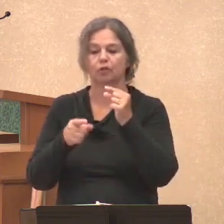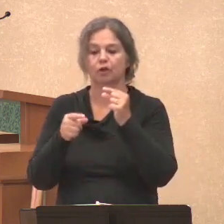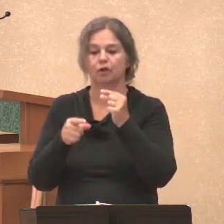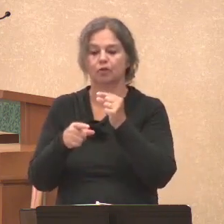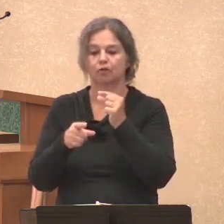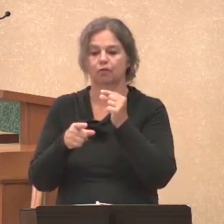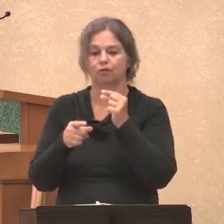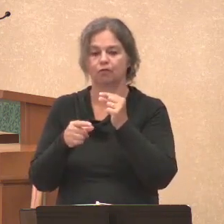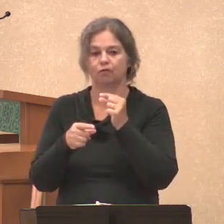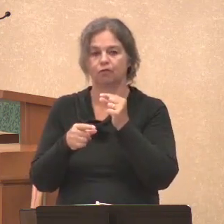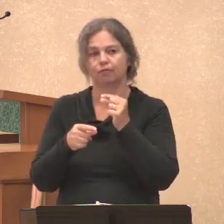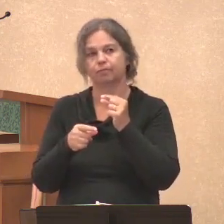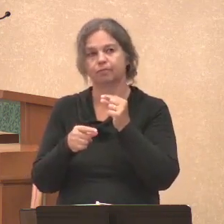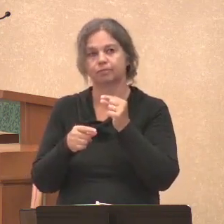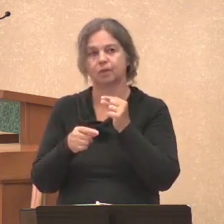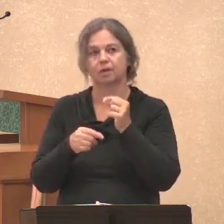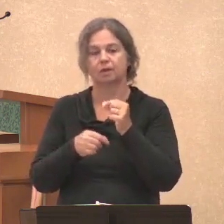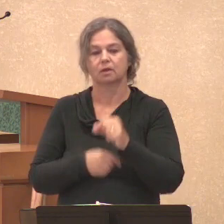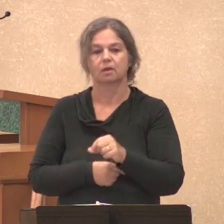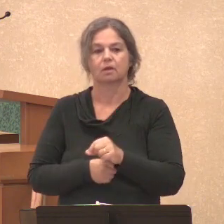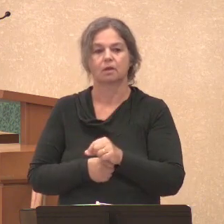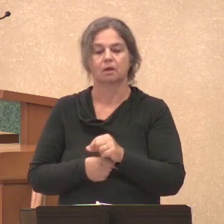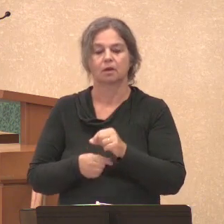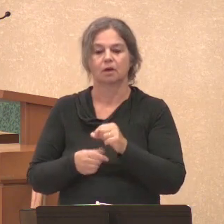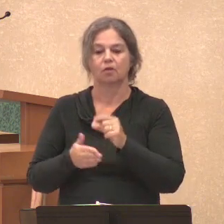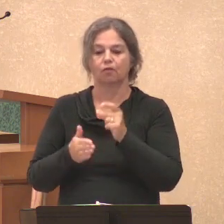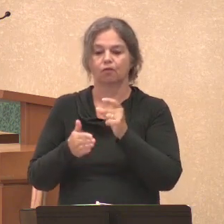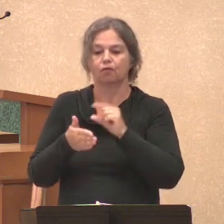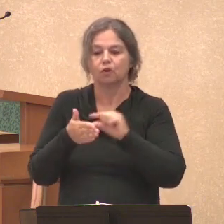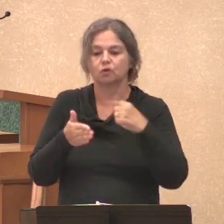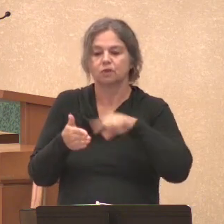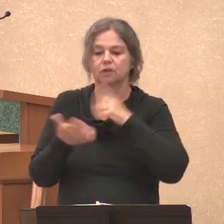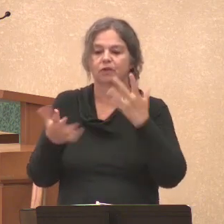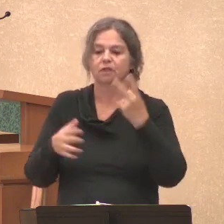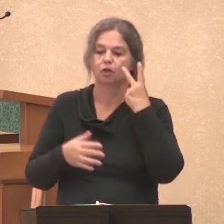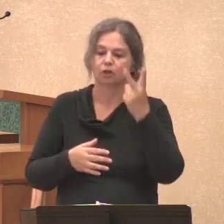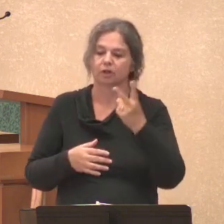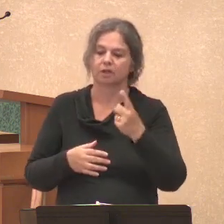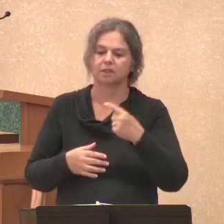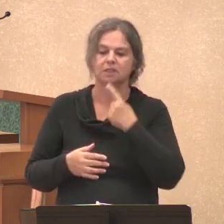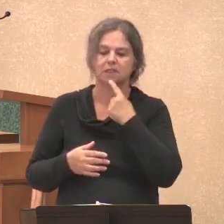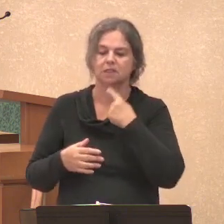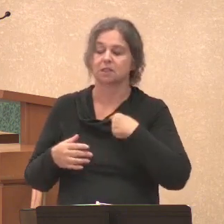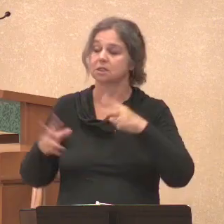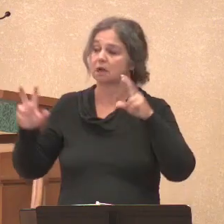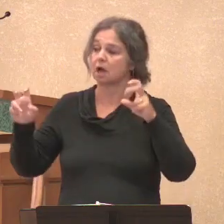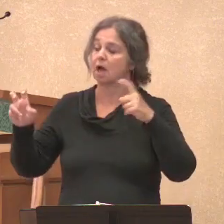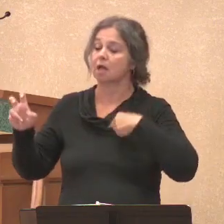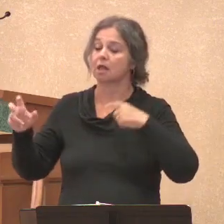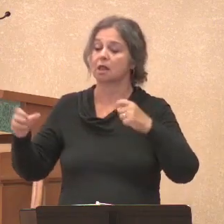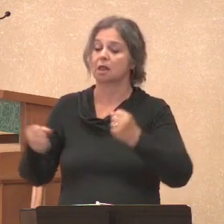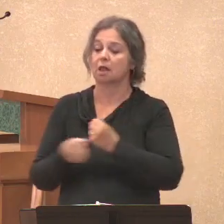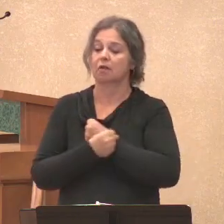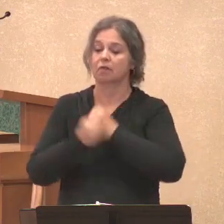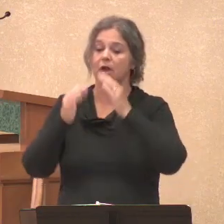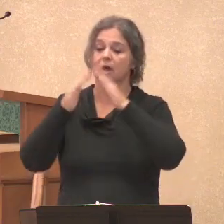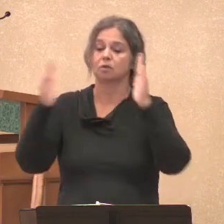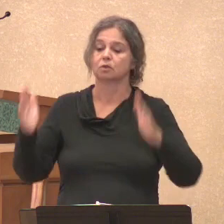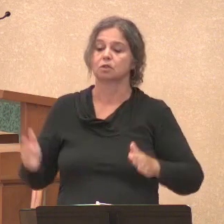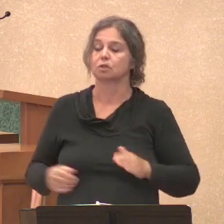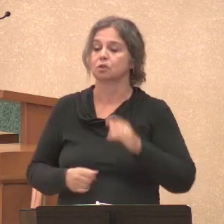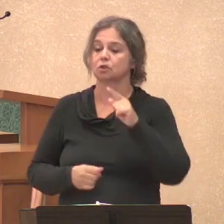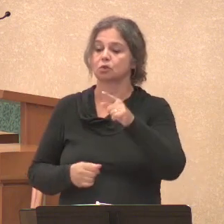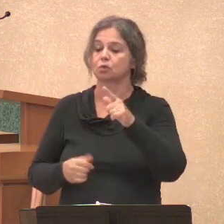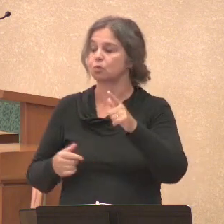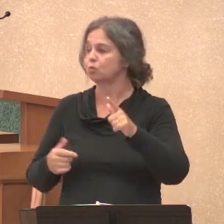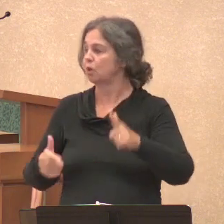this psalm, and it says, I love the house in which you dwell. Oh, we have one